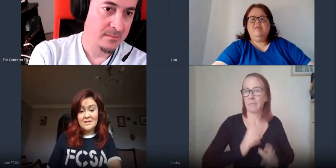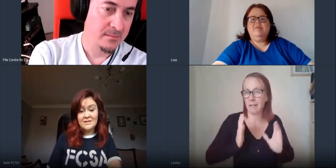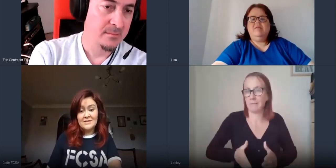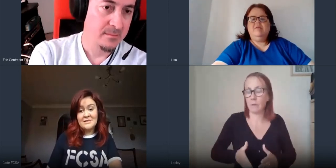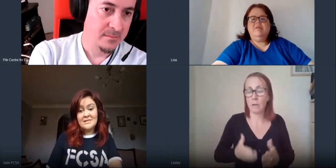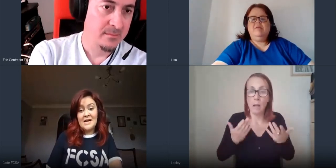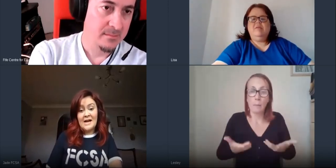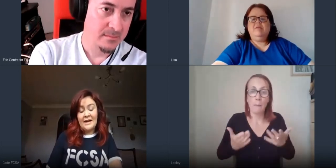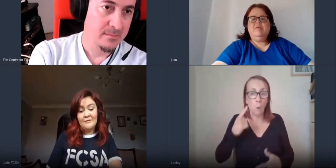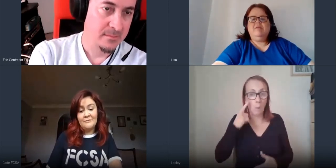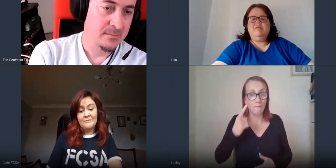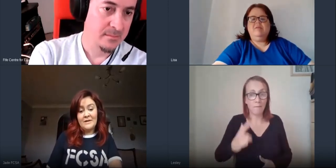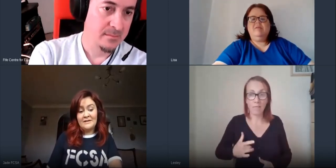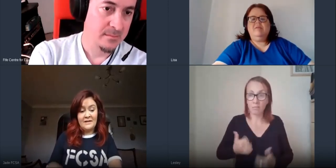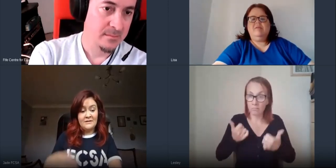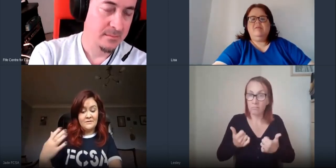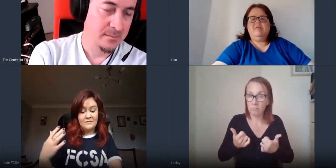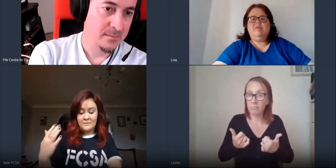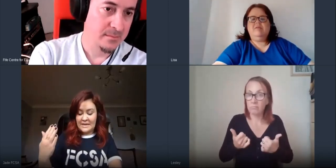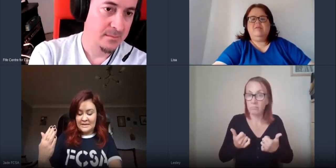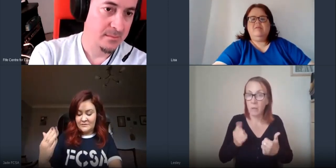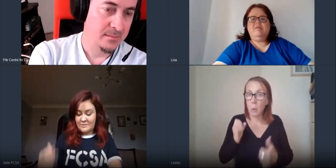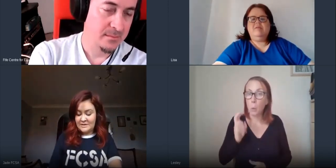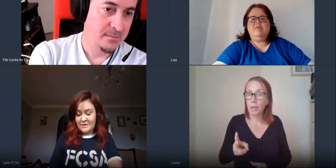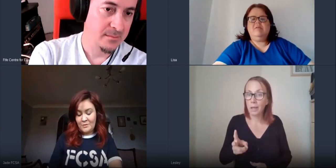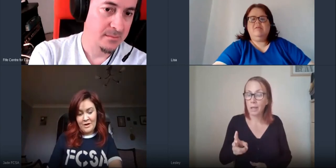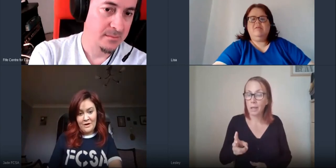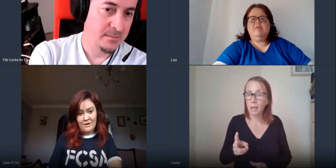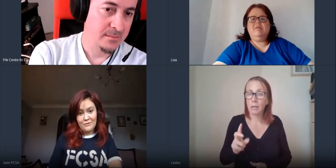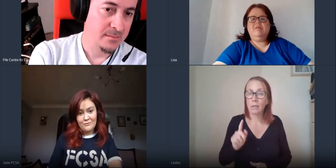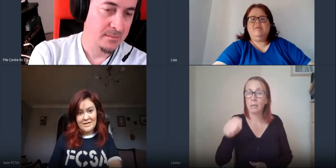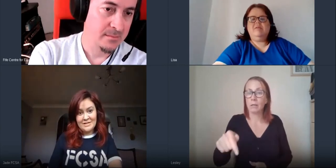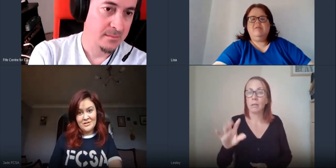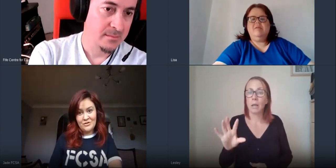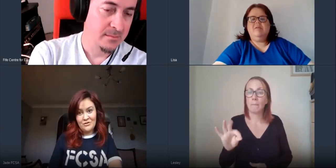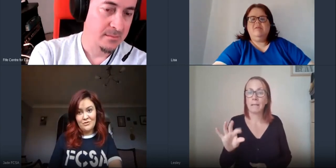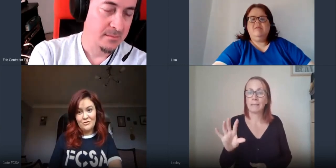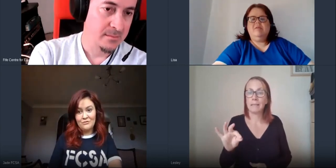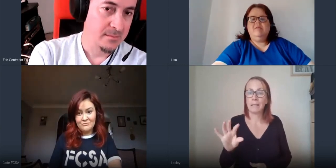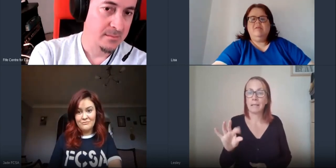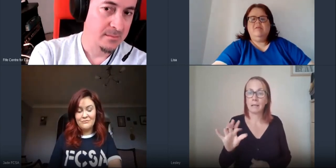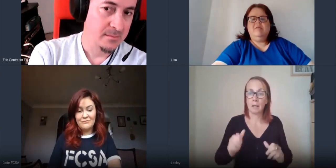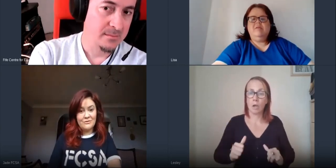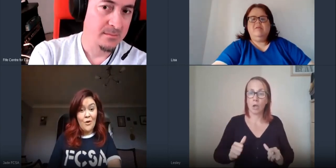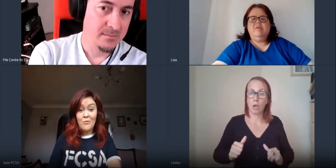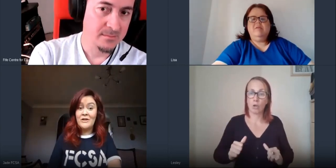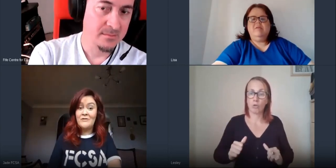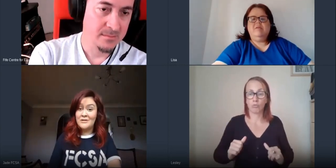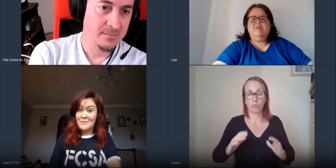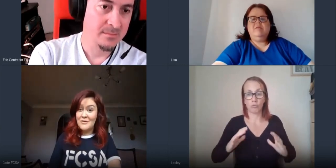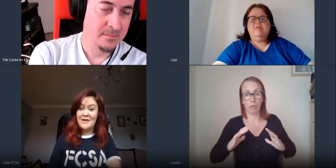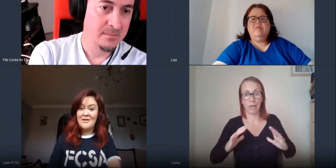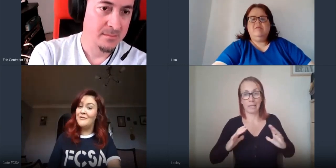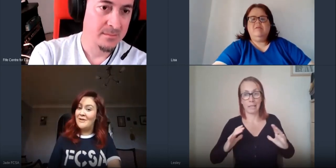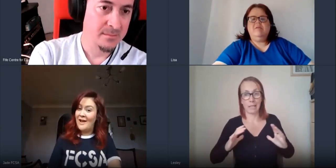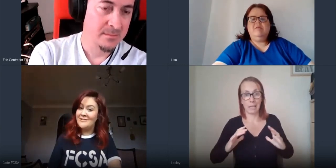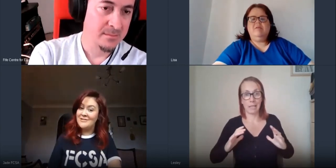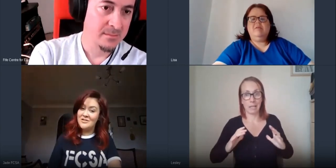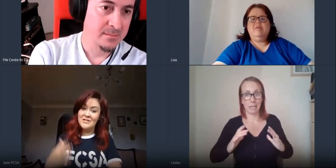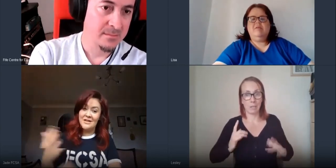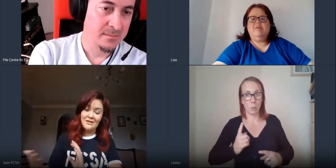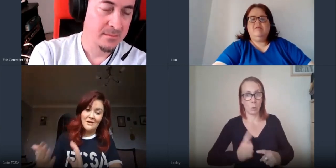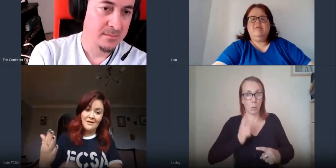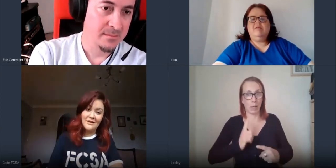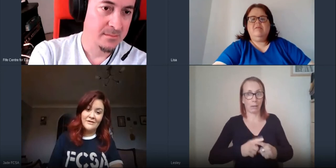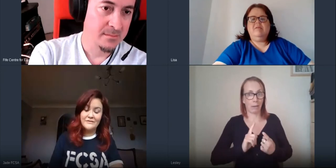um and then as of monday we are ready to hopefully run smoothly but react should